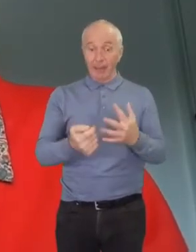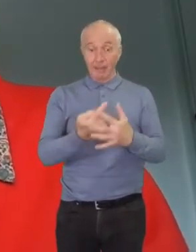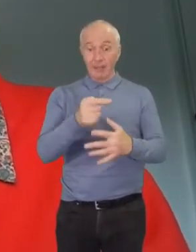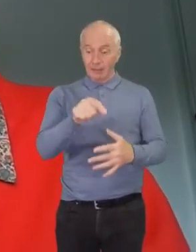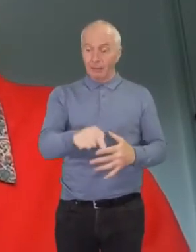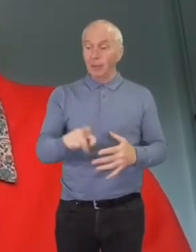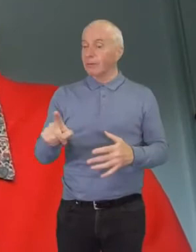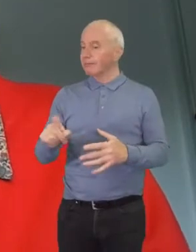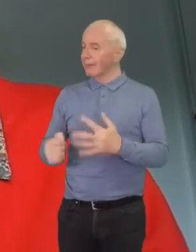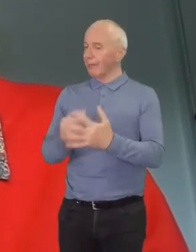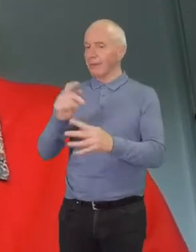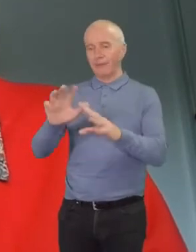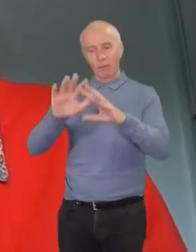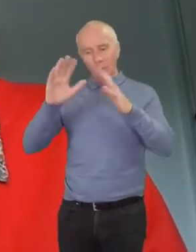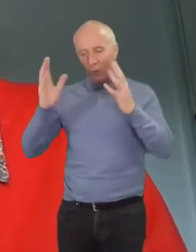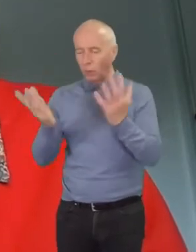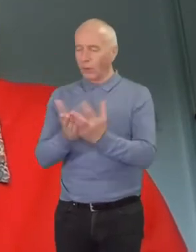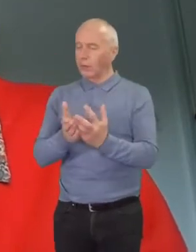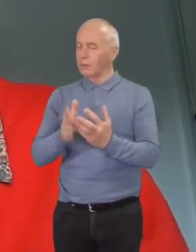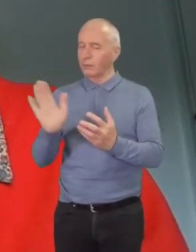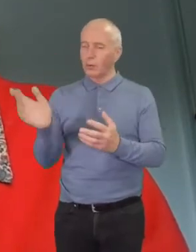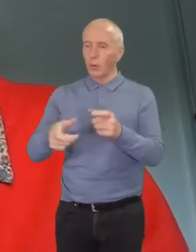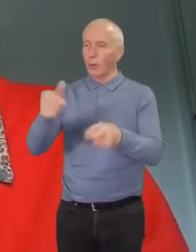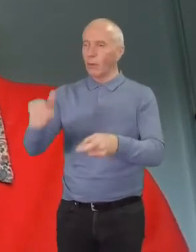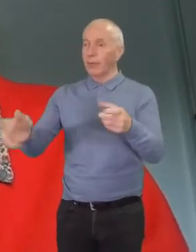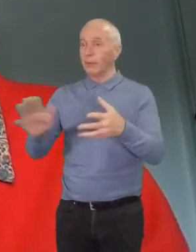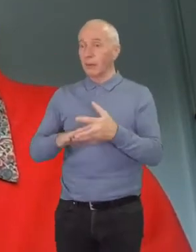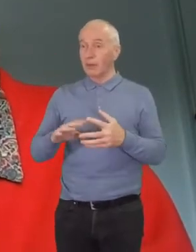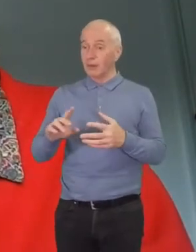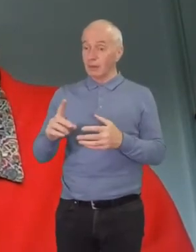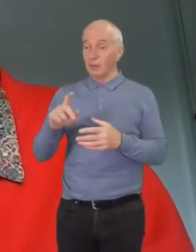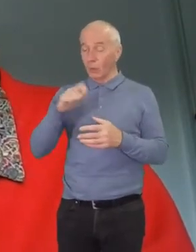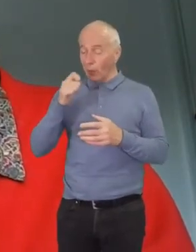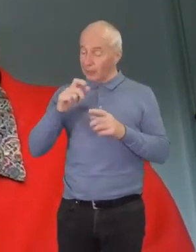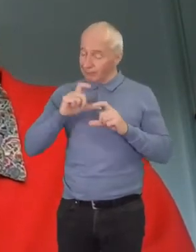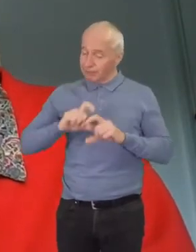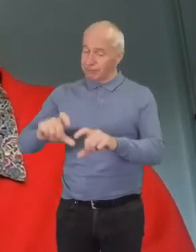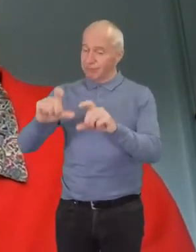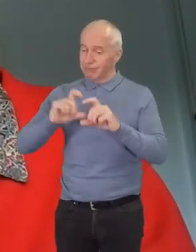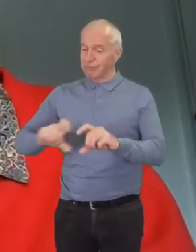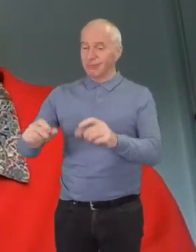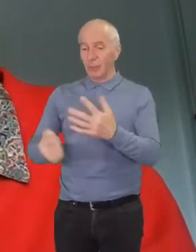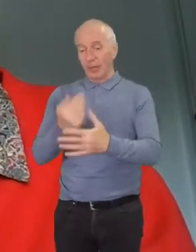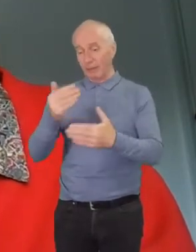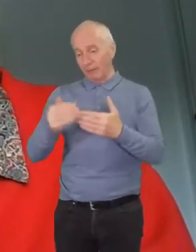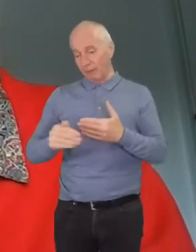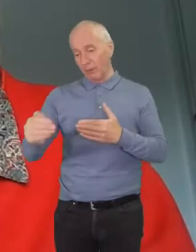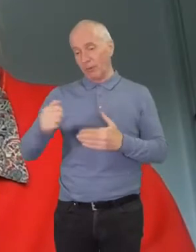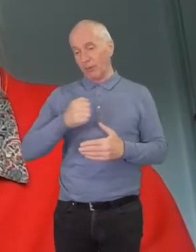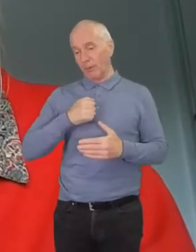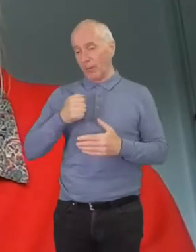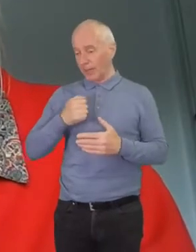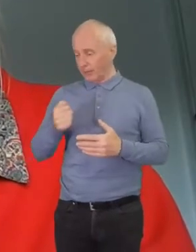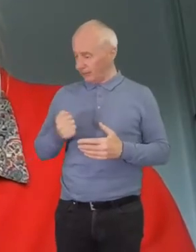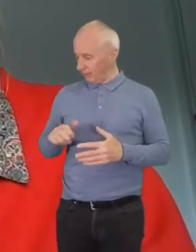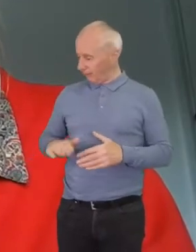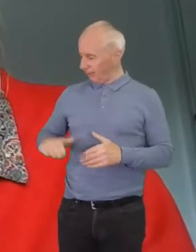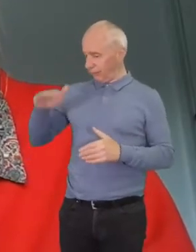happening to our global siblings right now and it's something that will continue to happen to my generation in the not at all distant future.